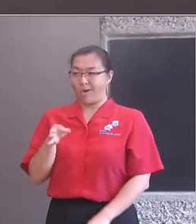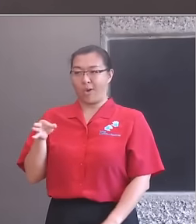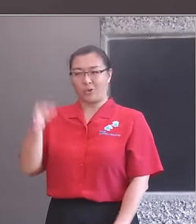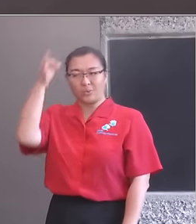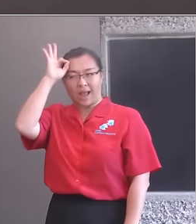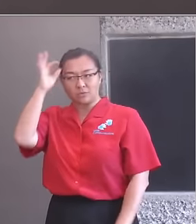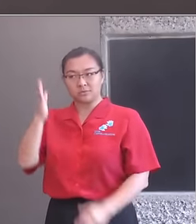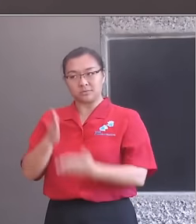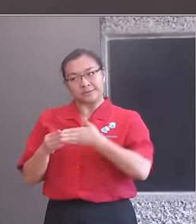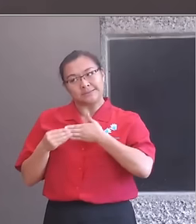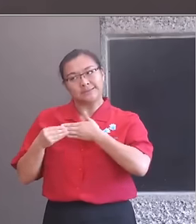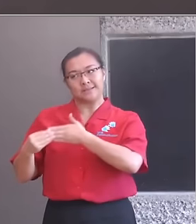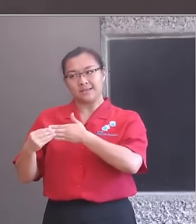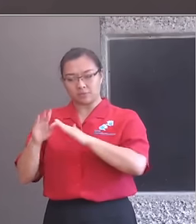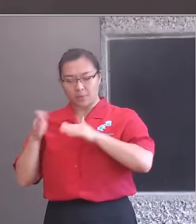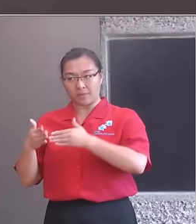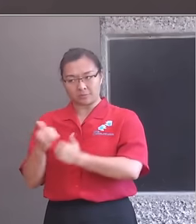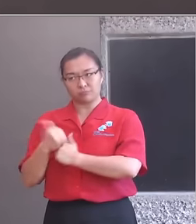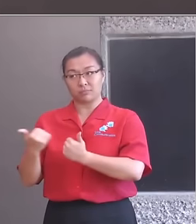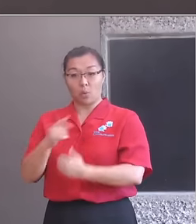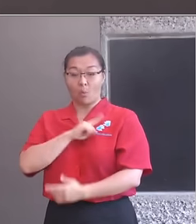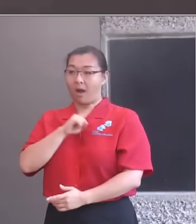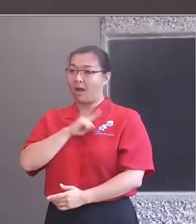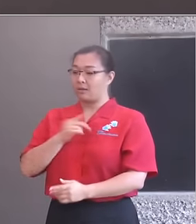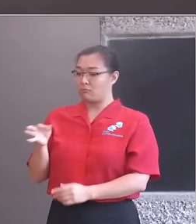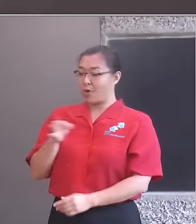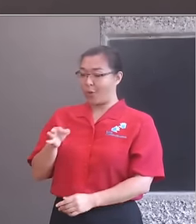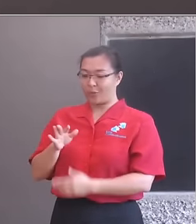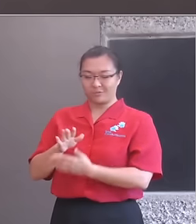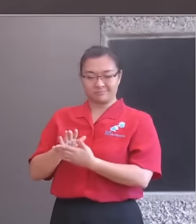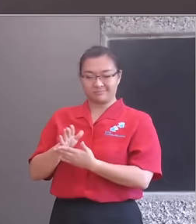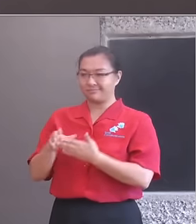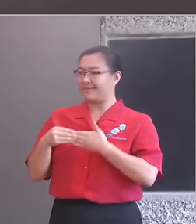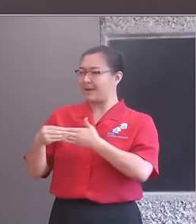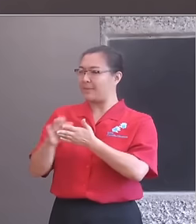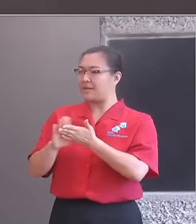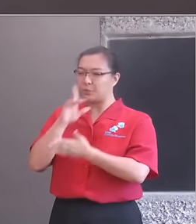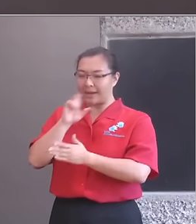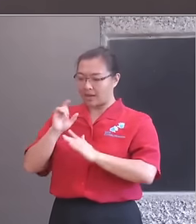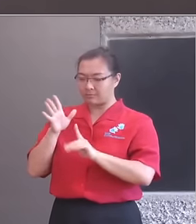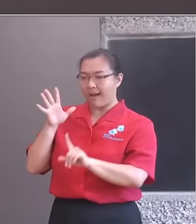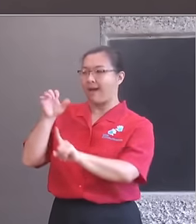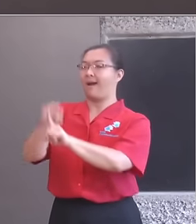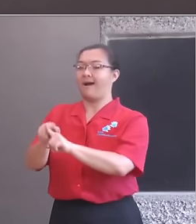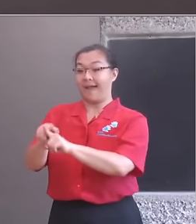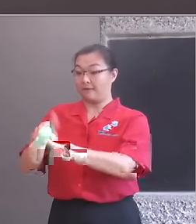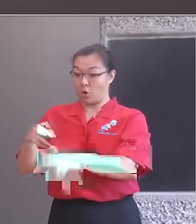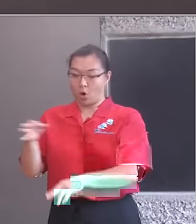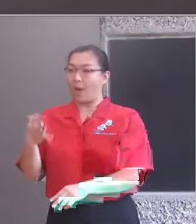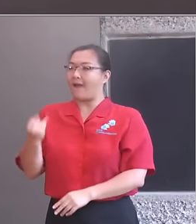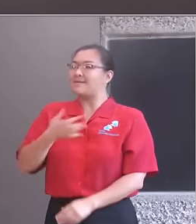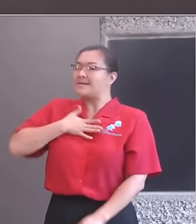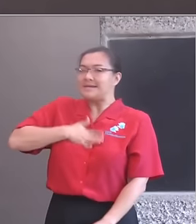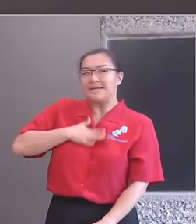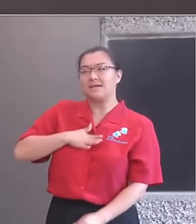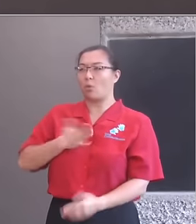leadership and cooperation that we can identify and address local needs and the key challenges of equity, inclusion and